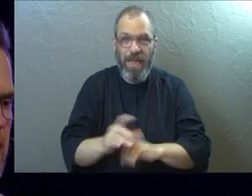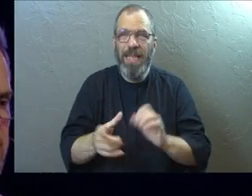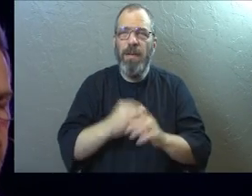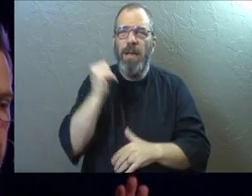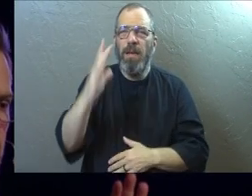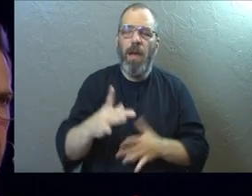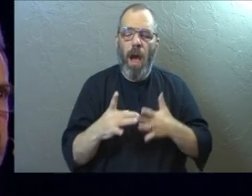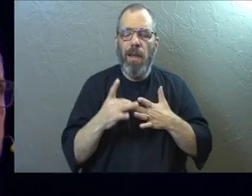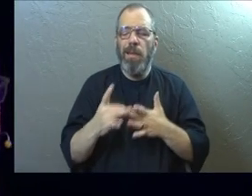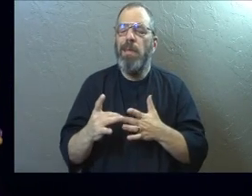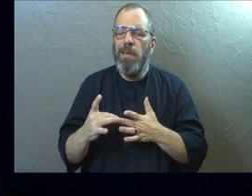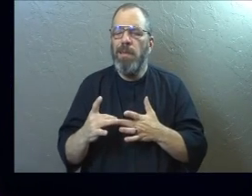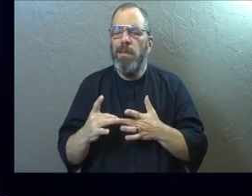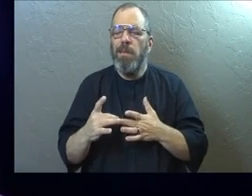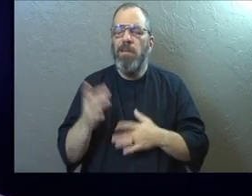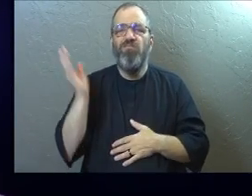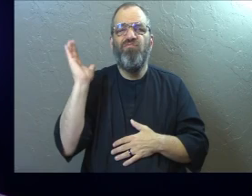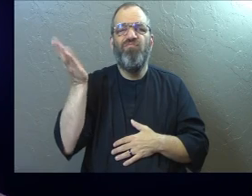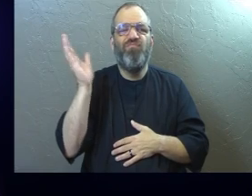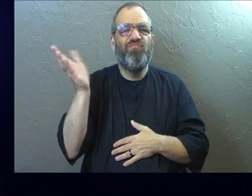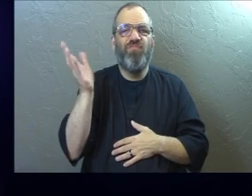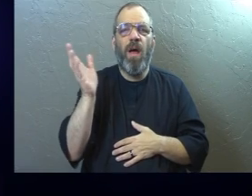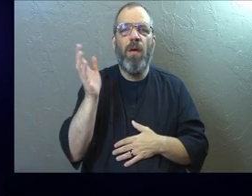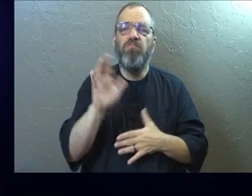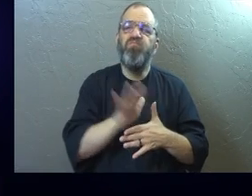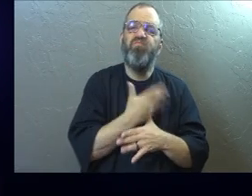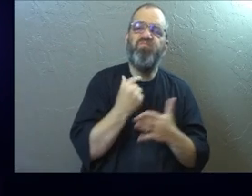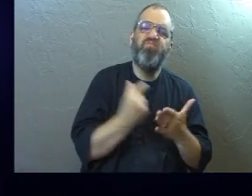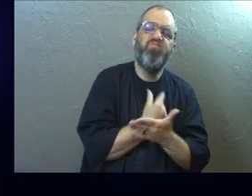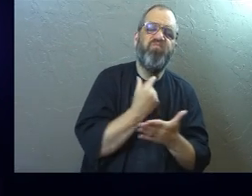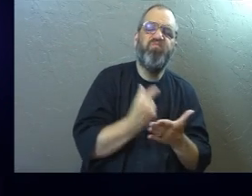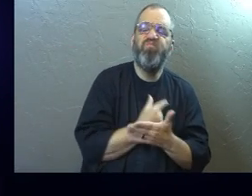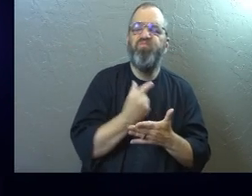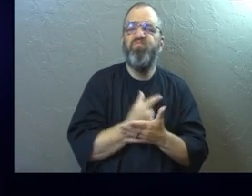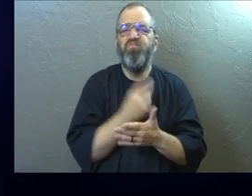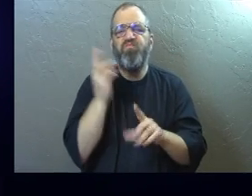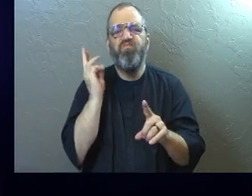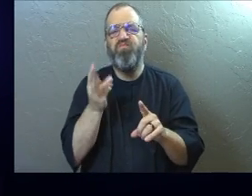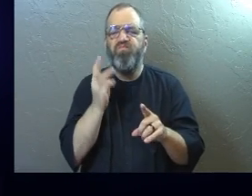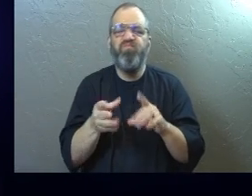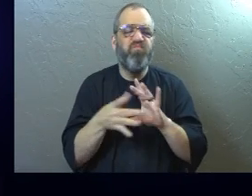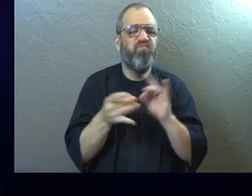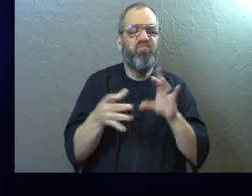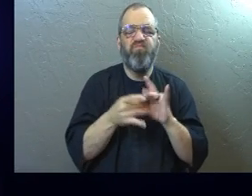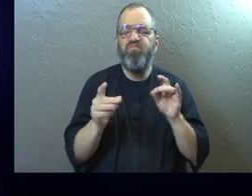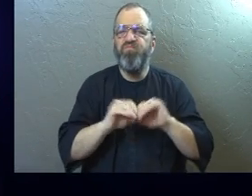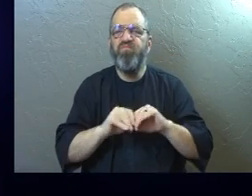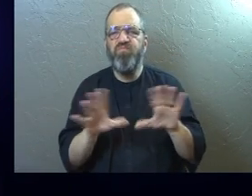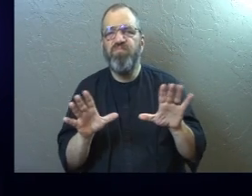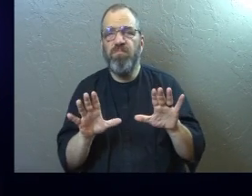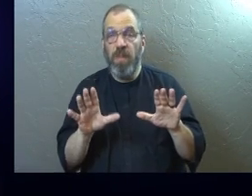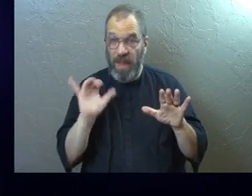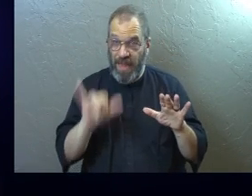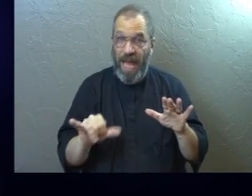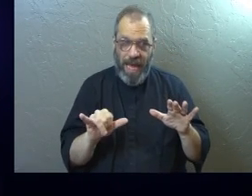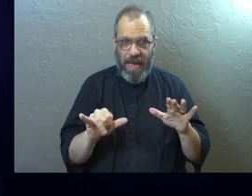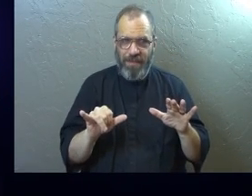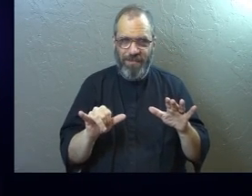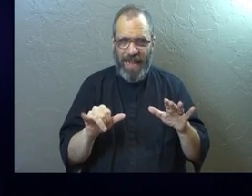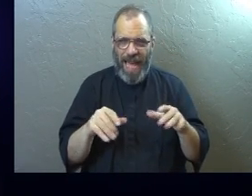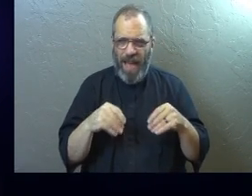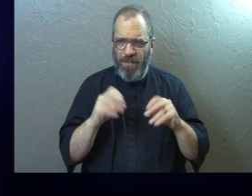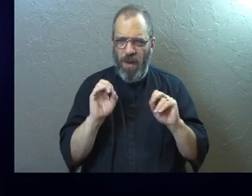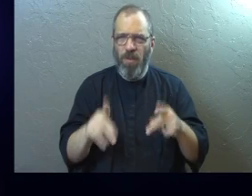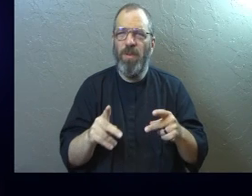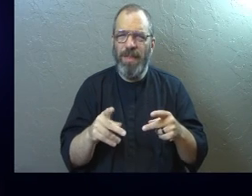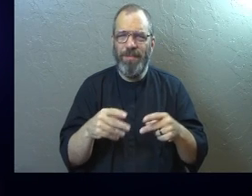Sometimes God leads us into a place in our messages where we share the gospel of Jesus Christ very, very clearly and when we do I always want